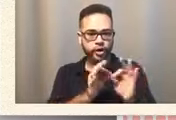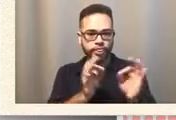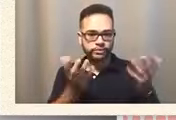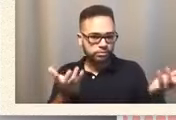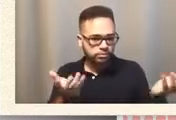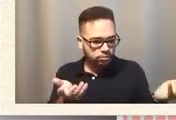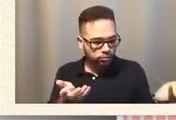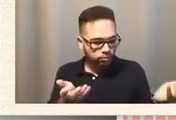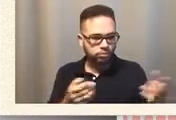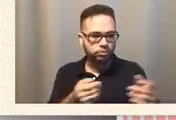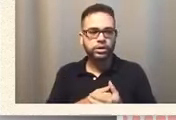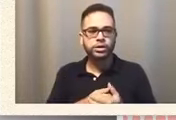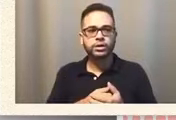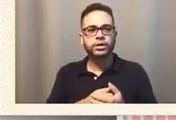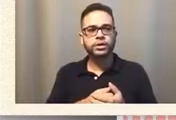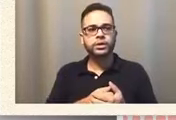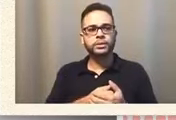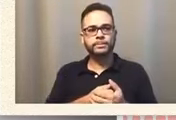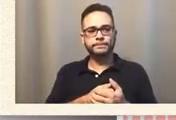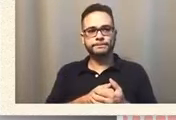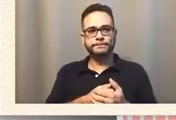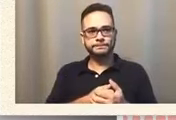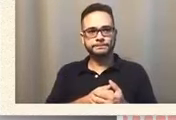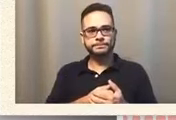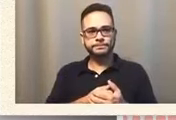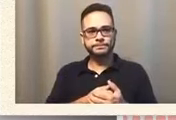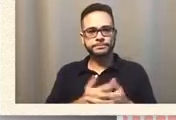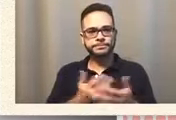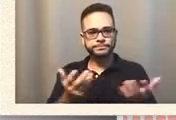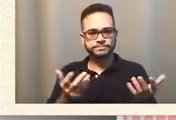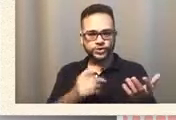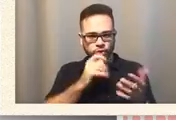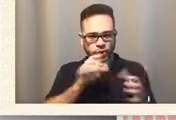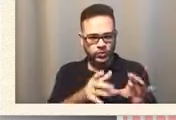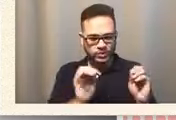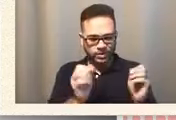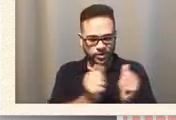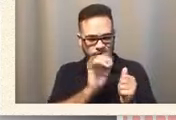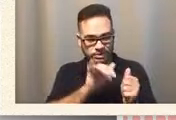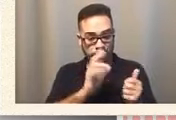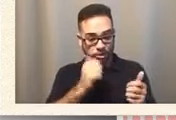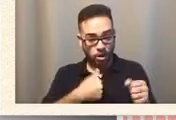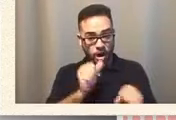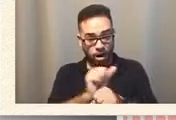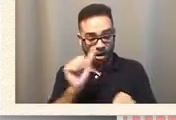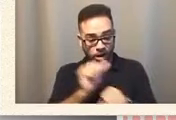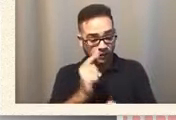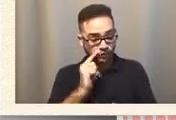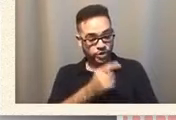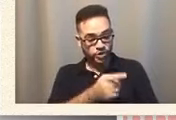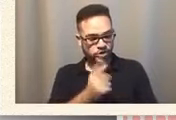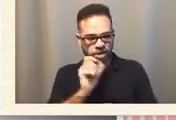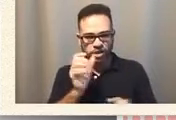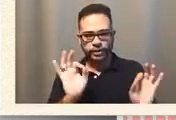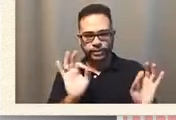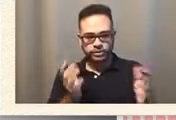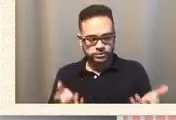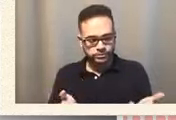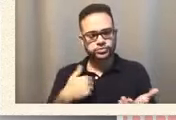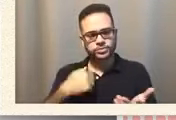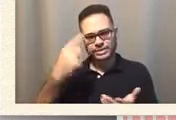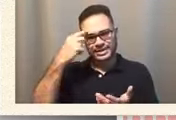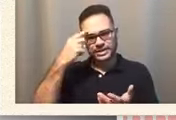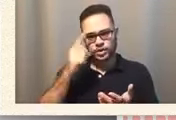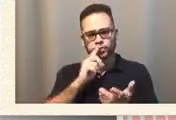And they don't do anything with the information. So I think it's an overall mindset that is going to